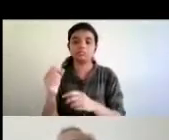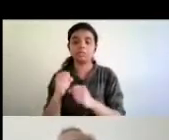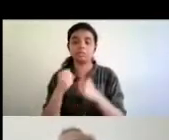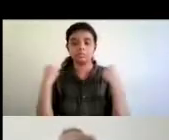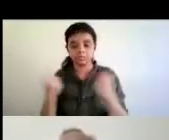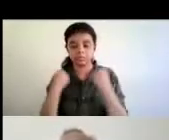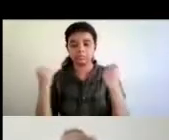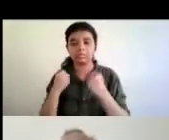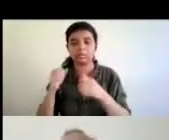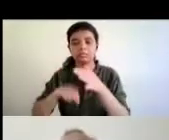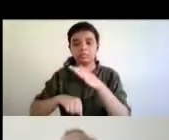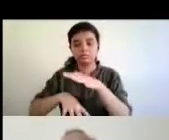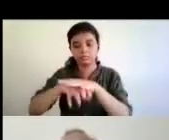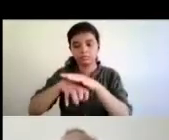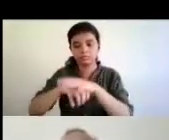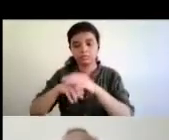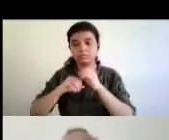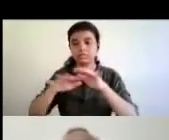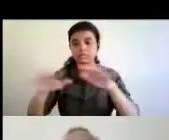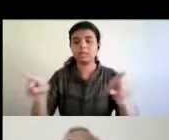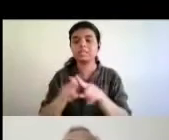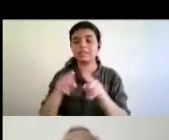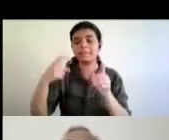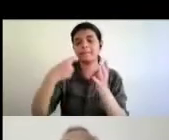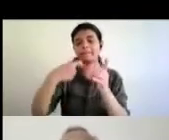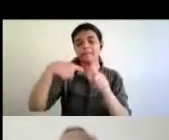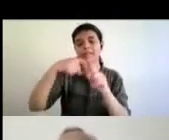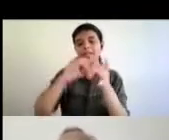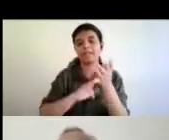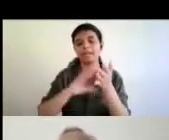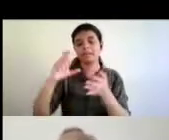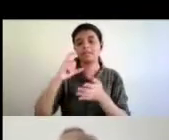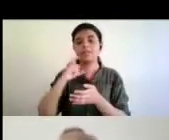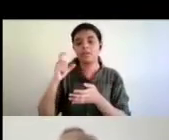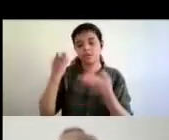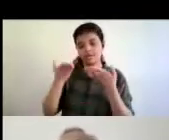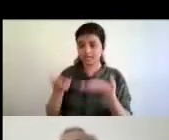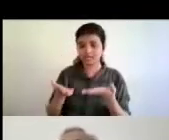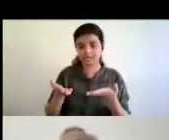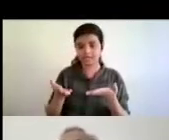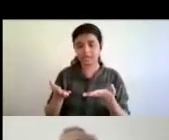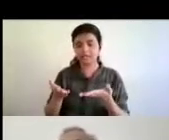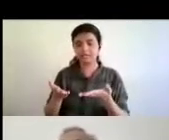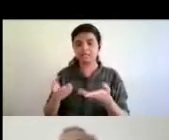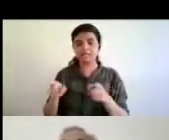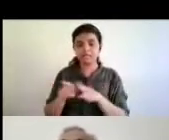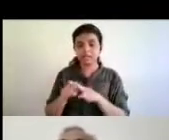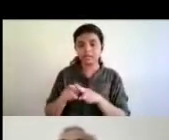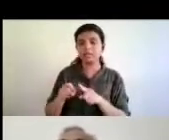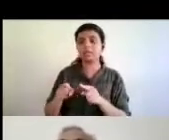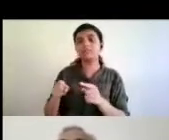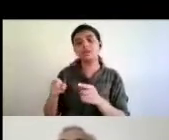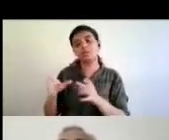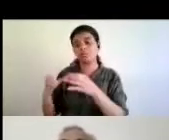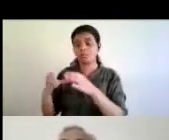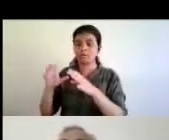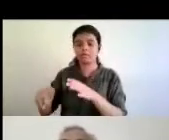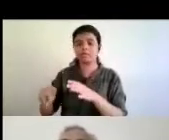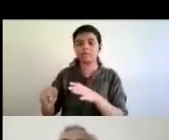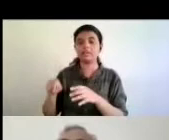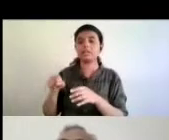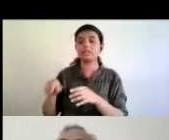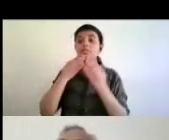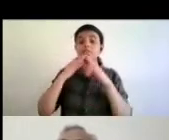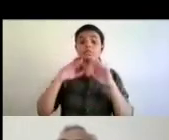uh if kironimal college has a resource center uh which is converting books into accessible format for its